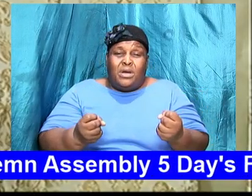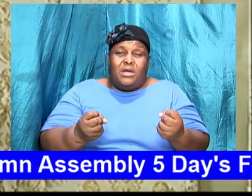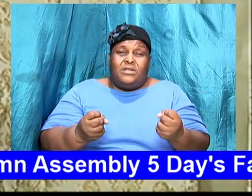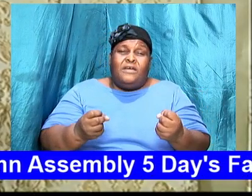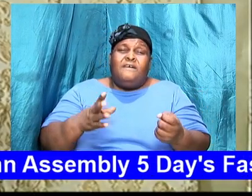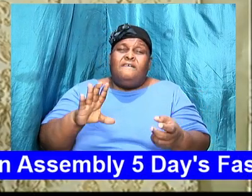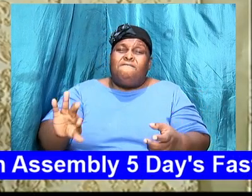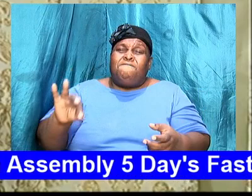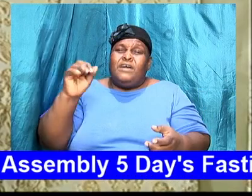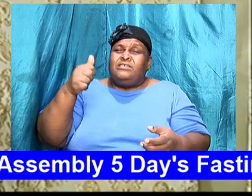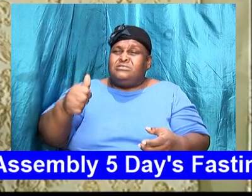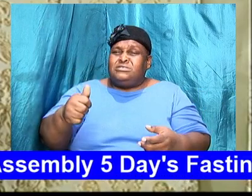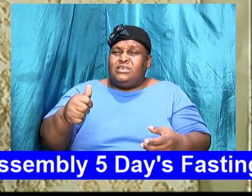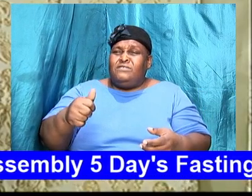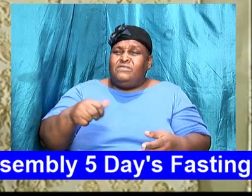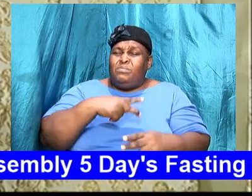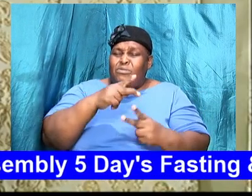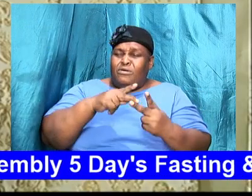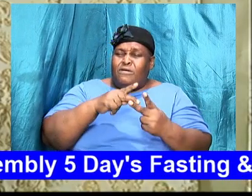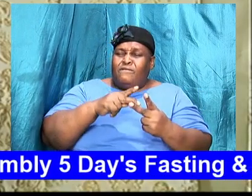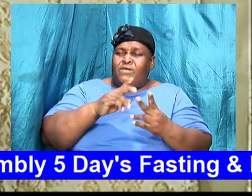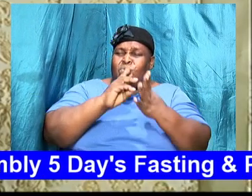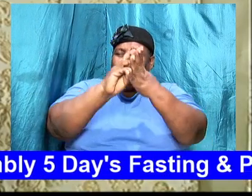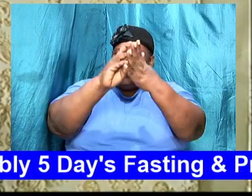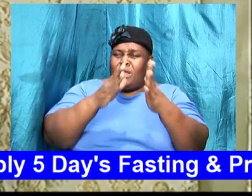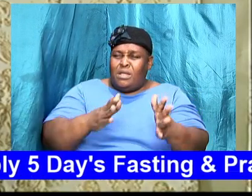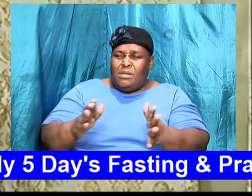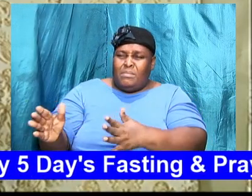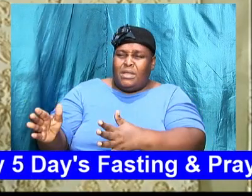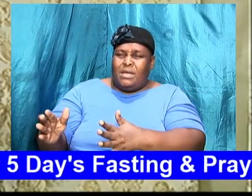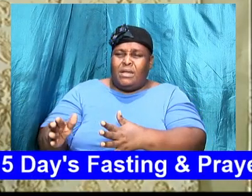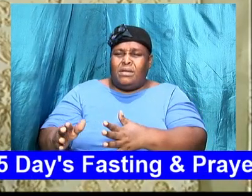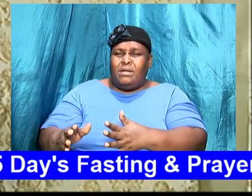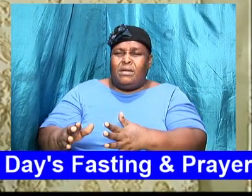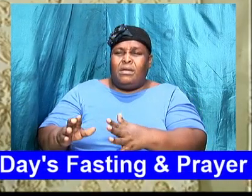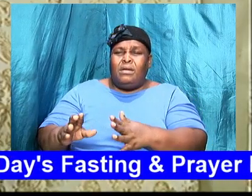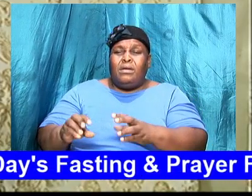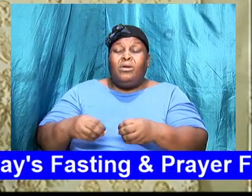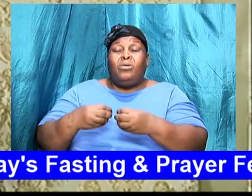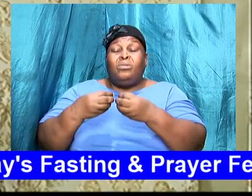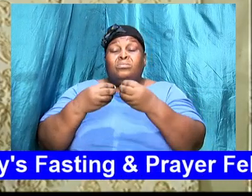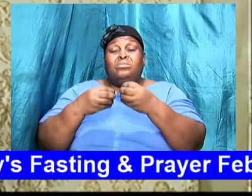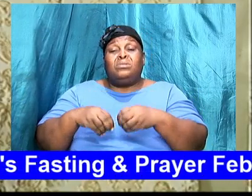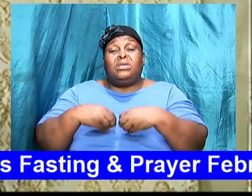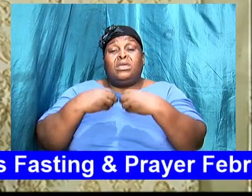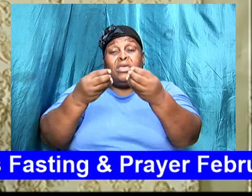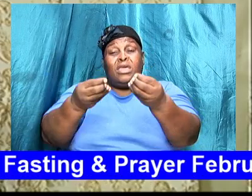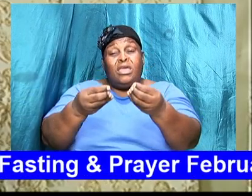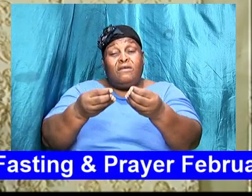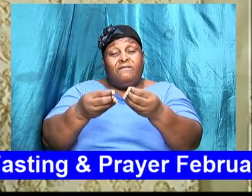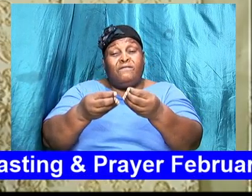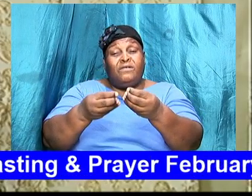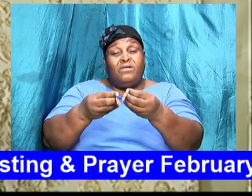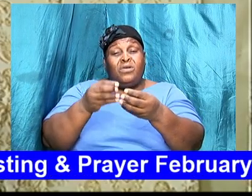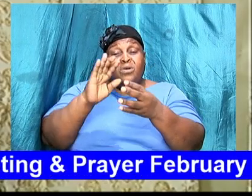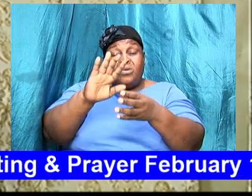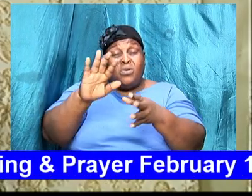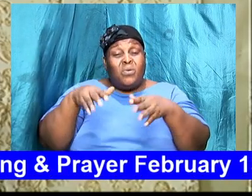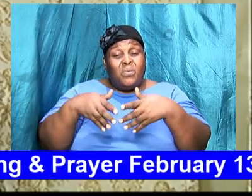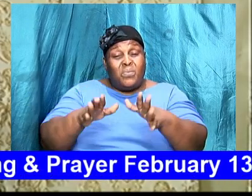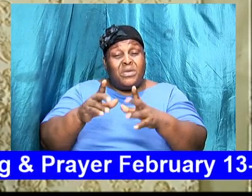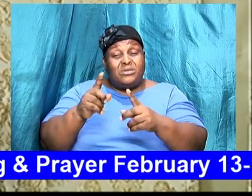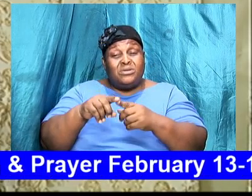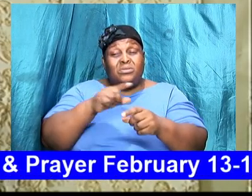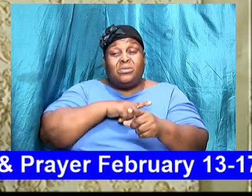within the perfect plan of God the Bible in Psalms he said commit your ways unto the Lord trust also in him